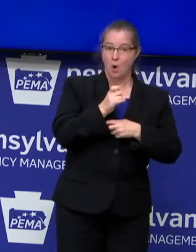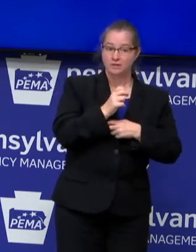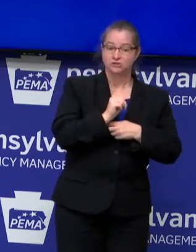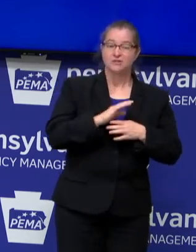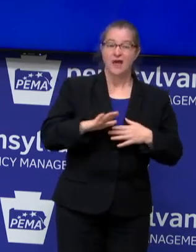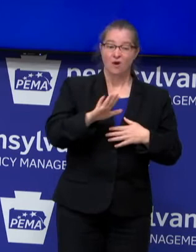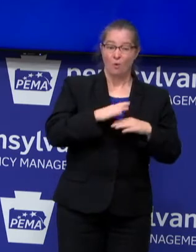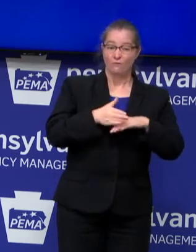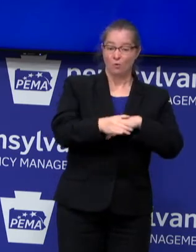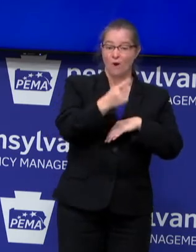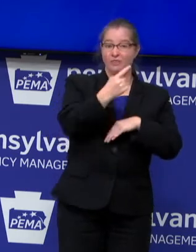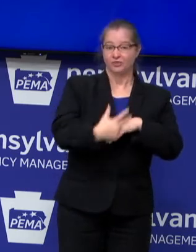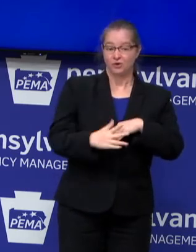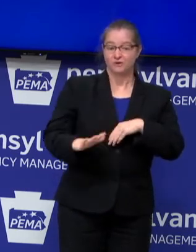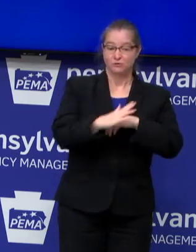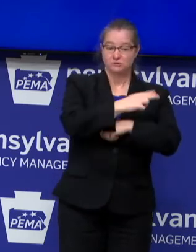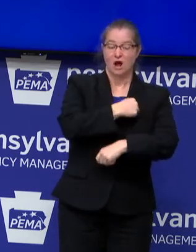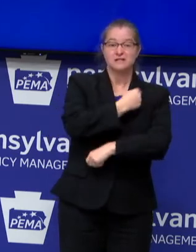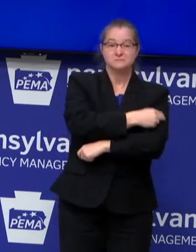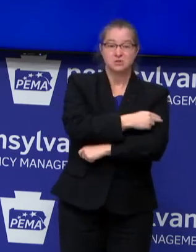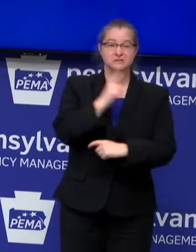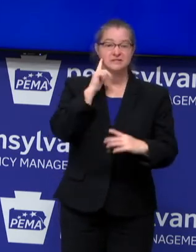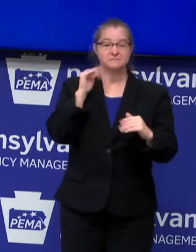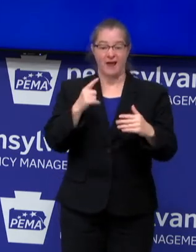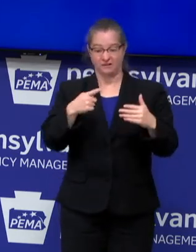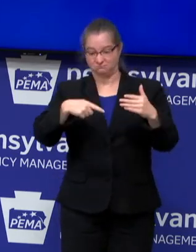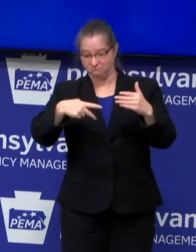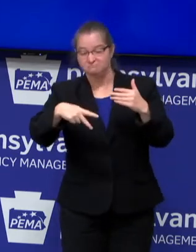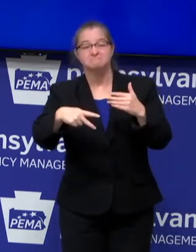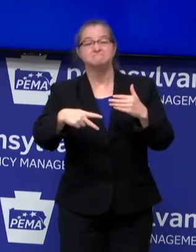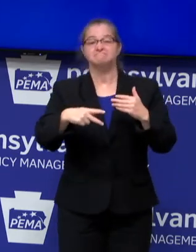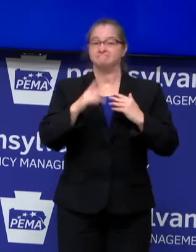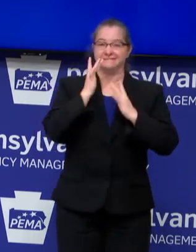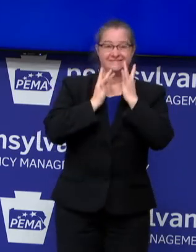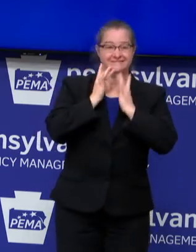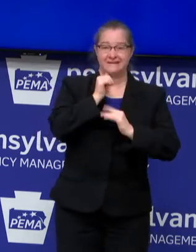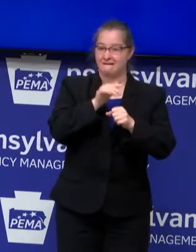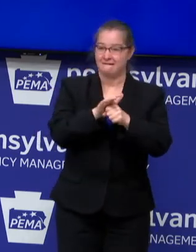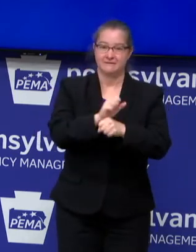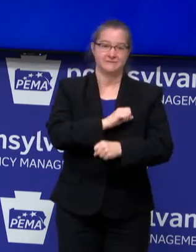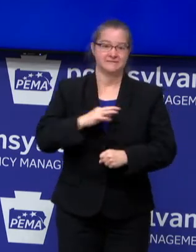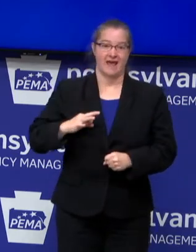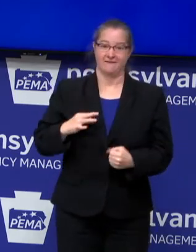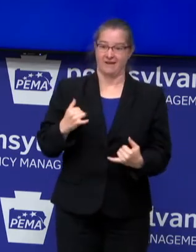anticipate a staffing shortage, for now the second time in 10 days.